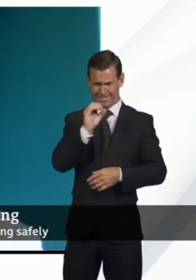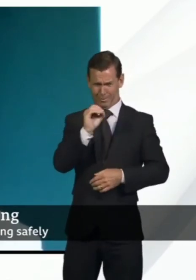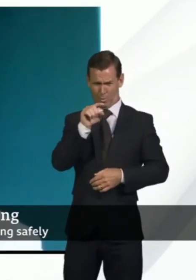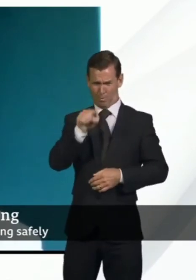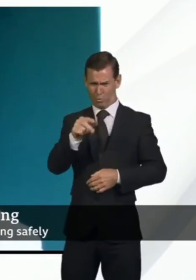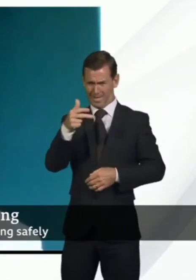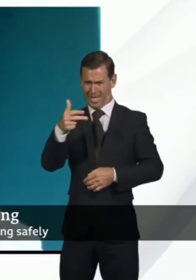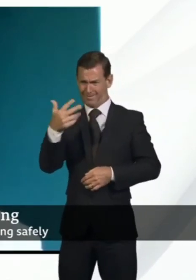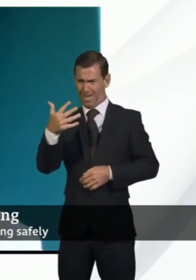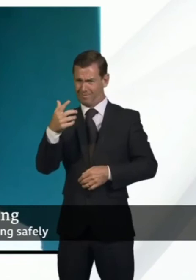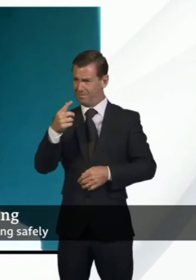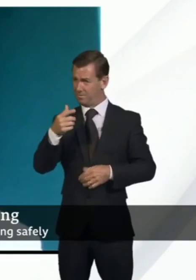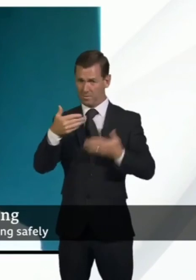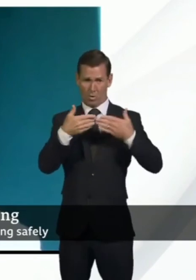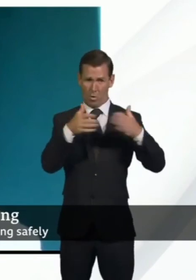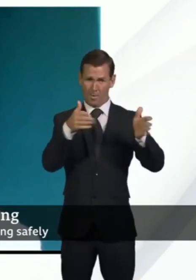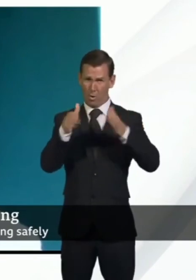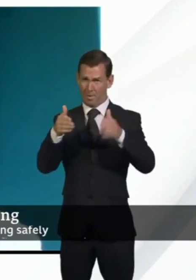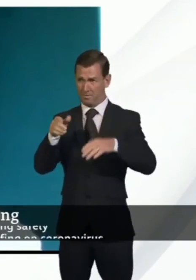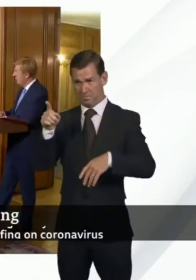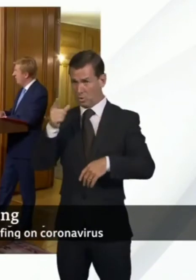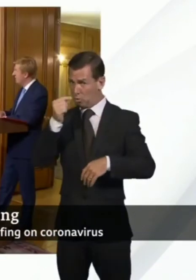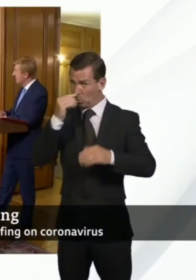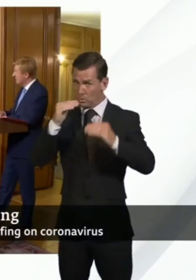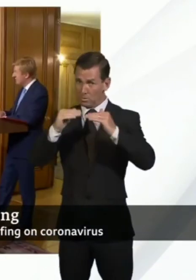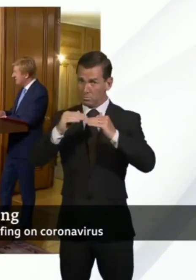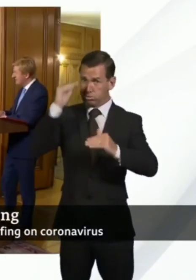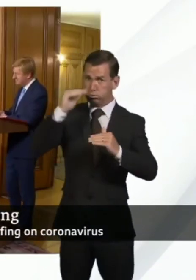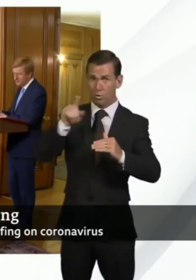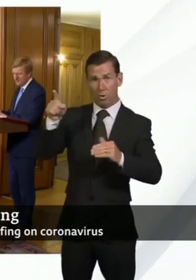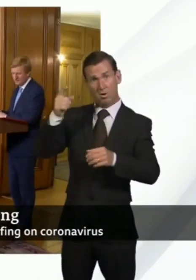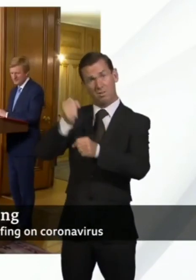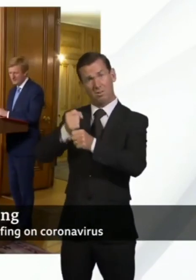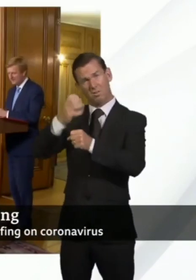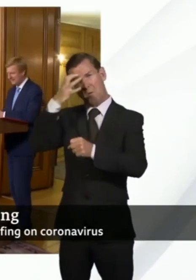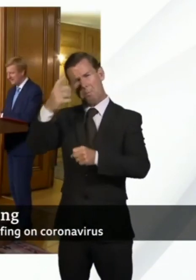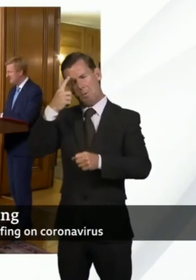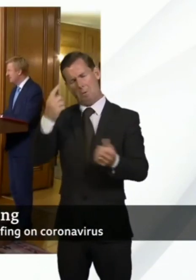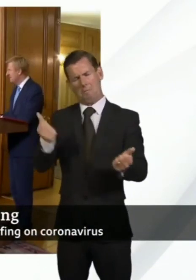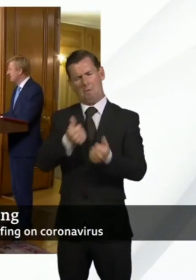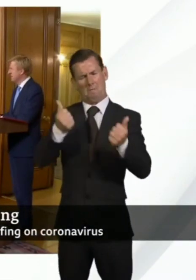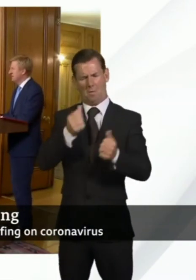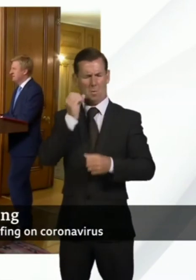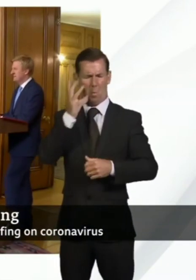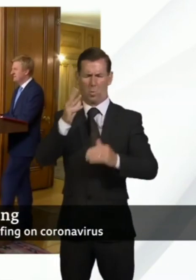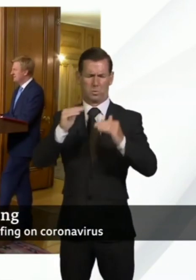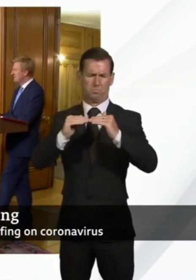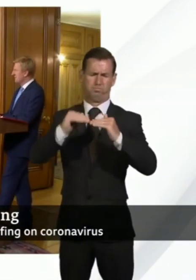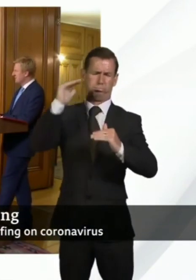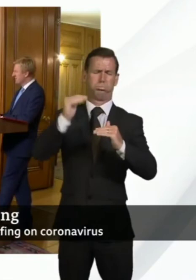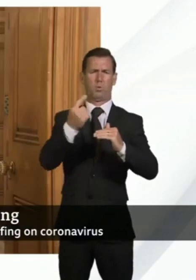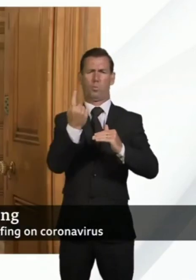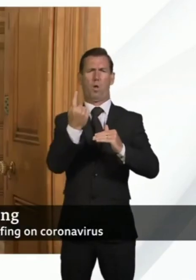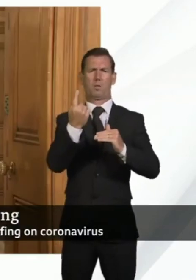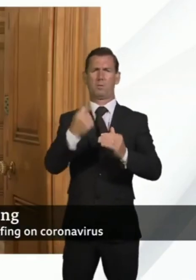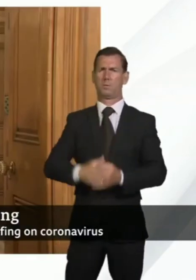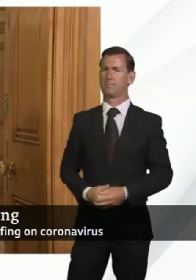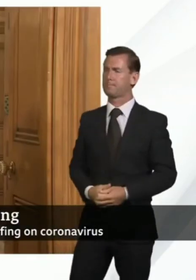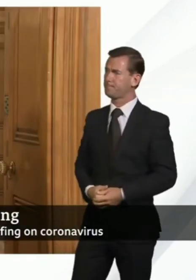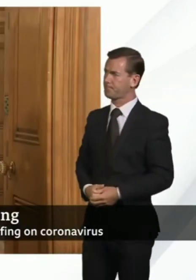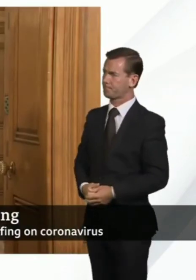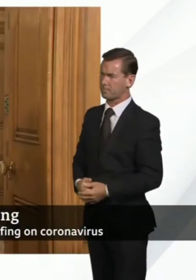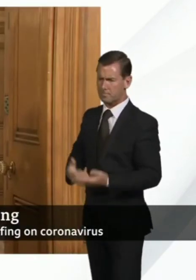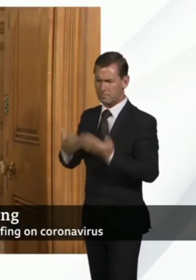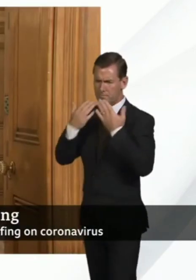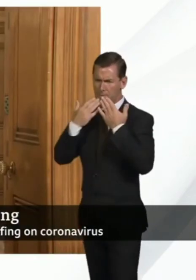back over one once schools are reopened well thank you and thank you for your question as and as the Secretary of State responsible for media it's